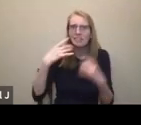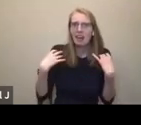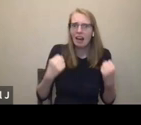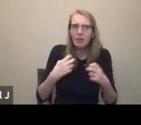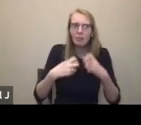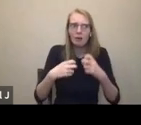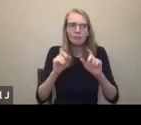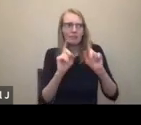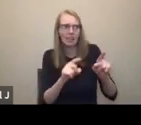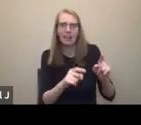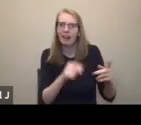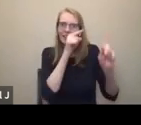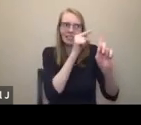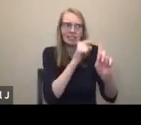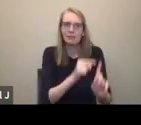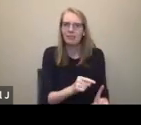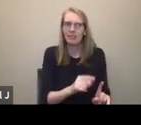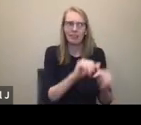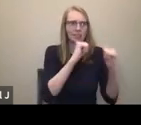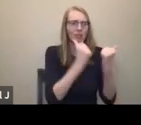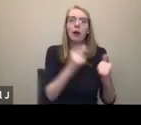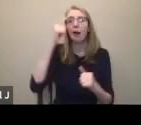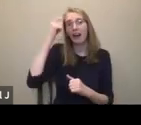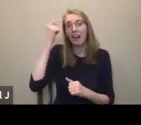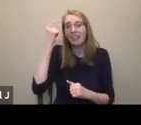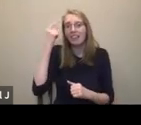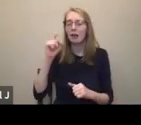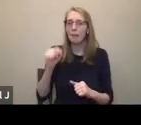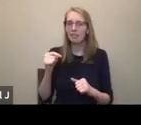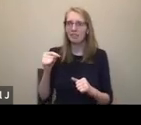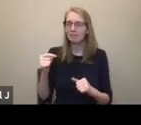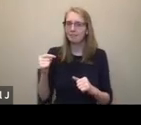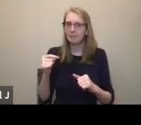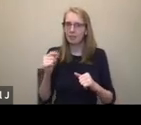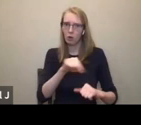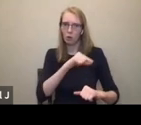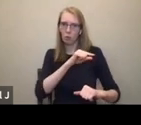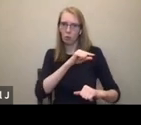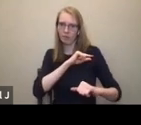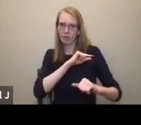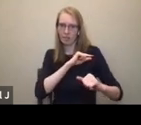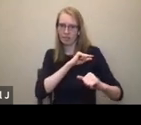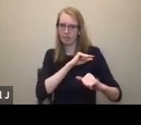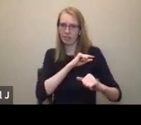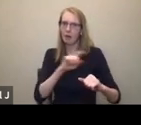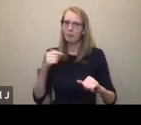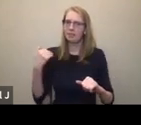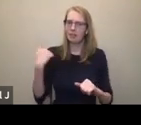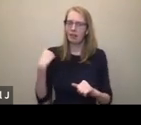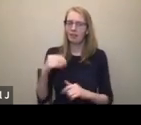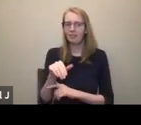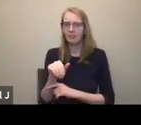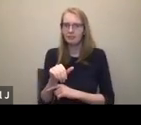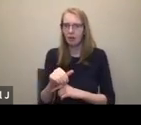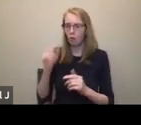your services are available to you, but you have to qualify. You have to get what's called an accredited disability. And we